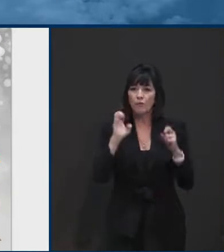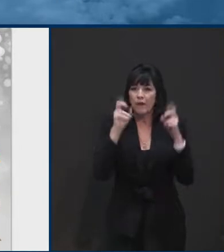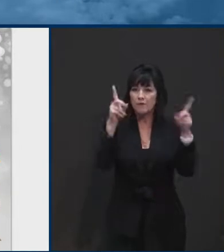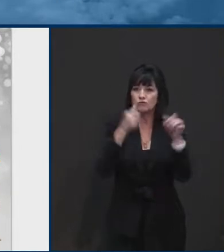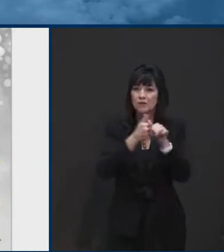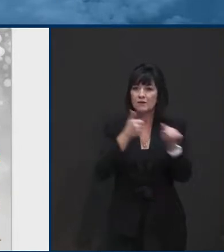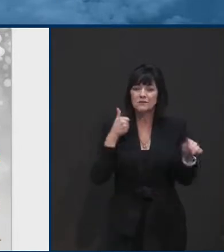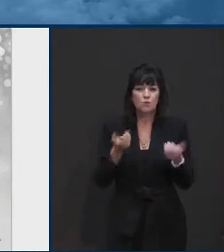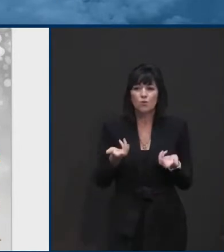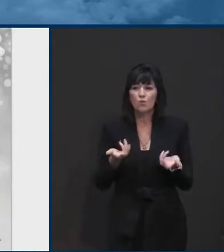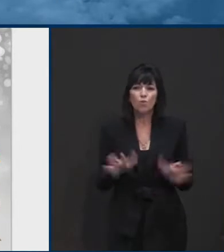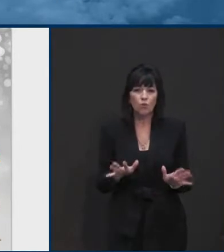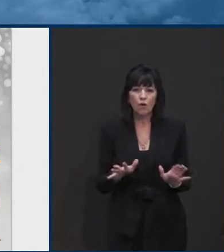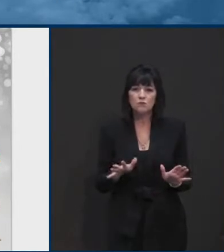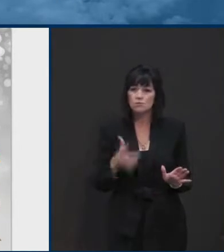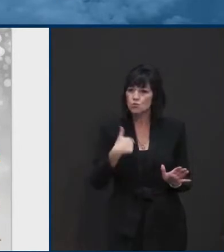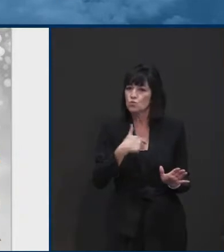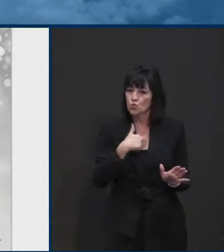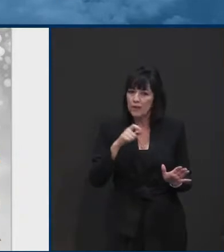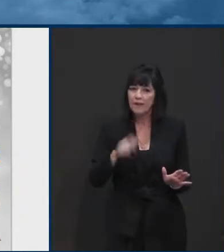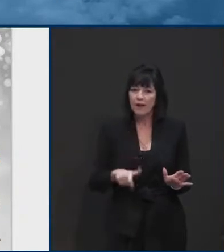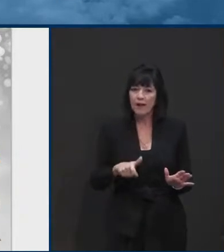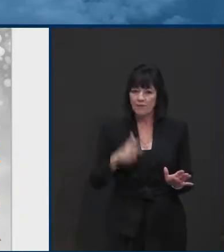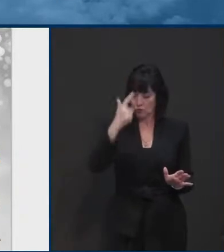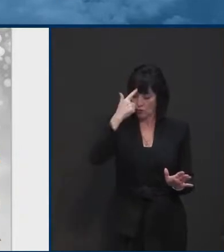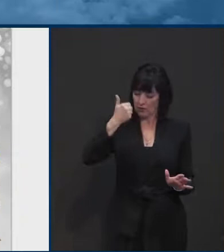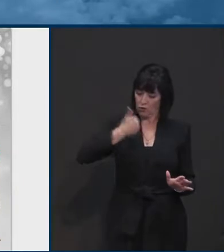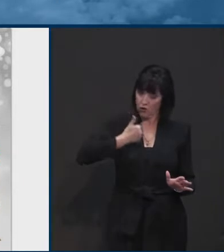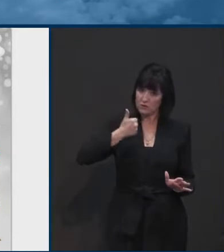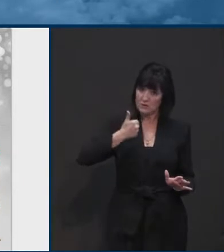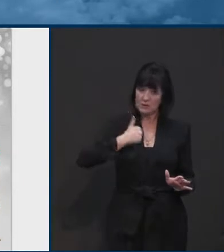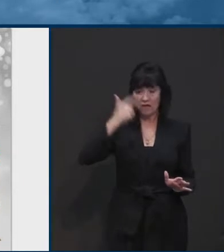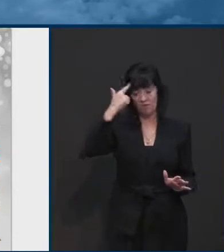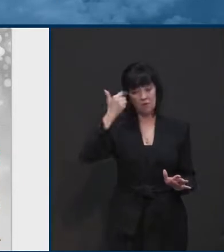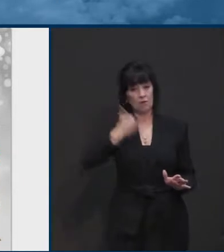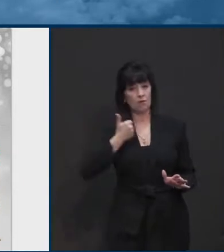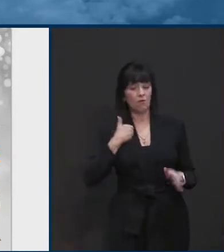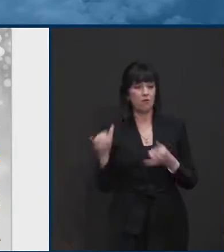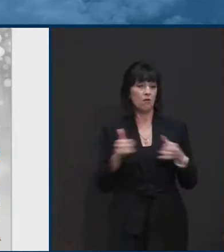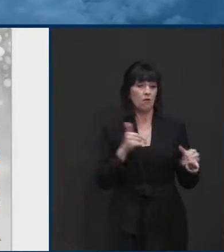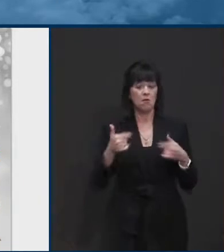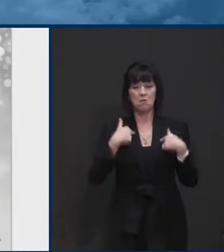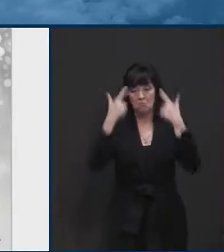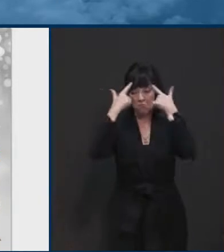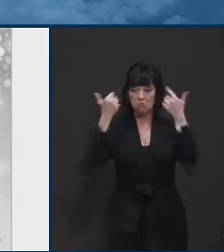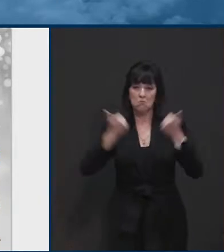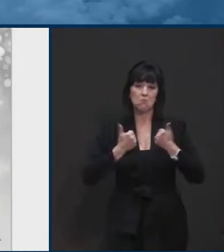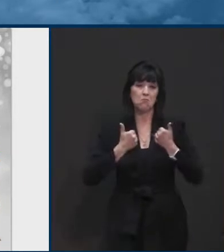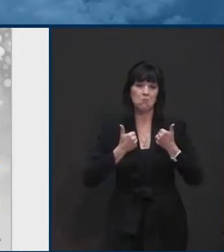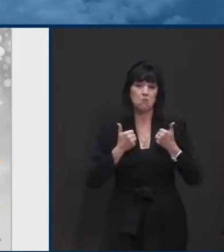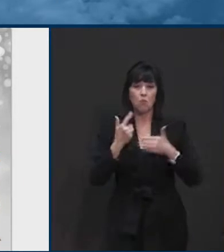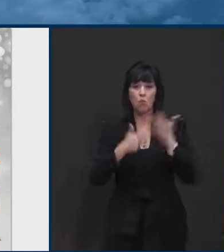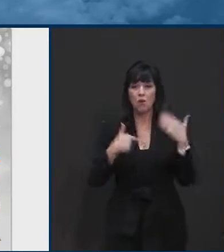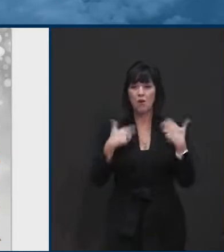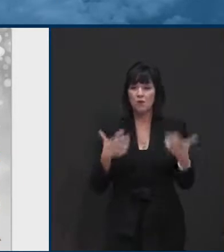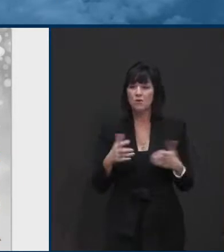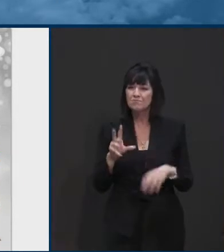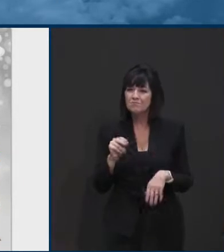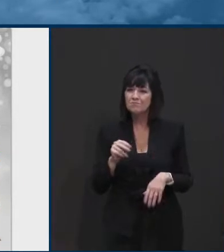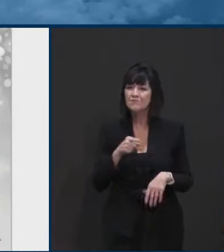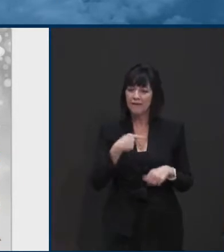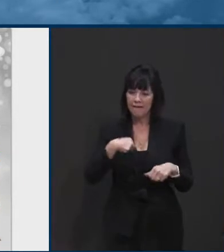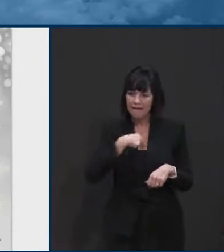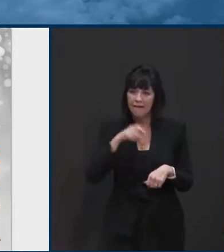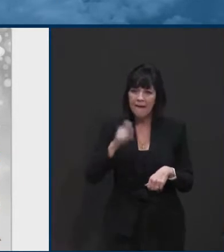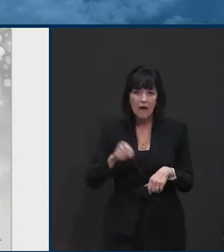spread, uh, get on the other side of this surge, get to a place where we have two vaccines that have